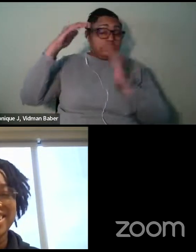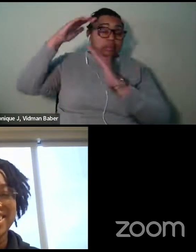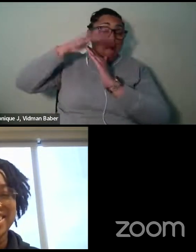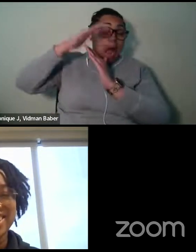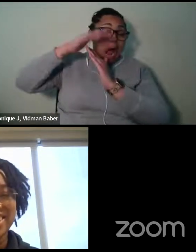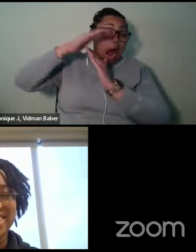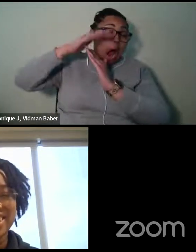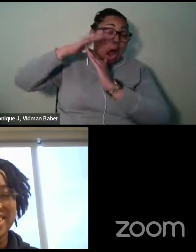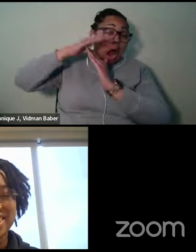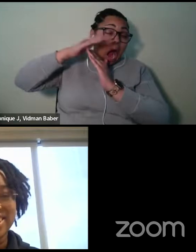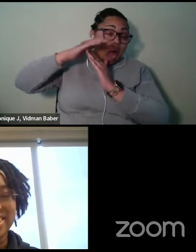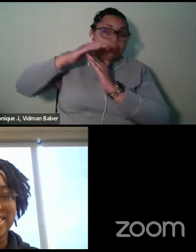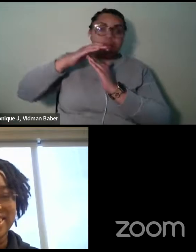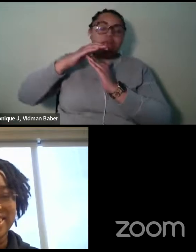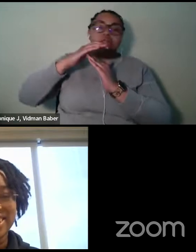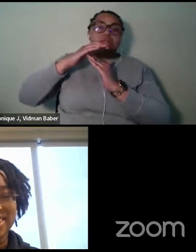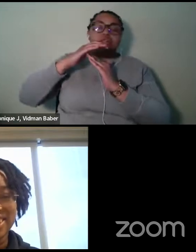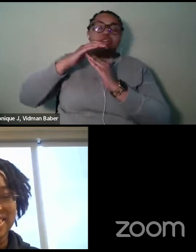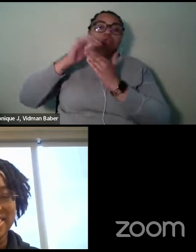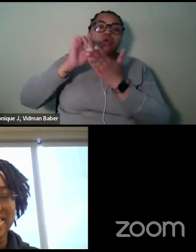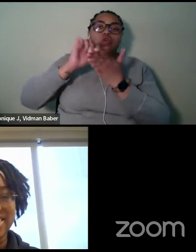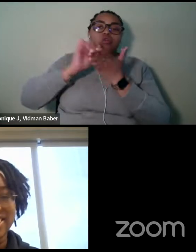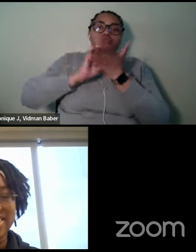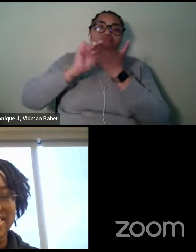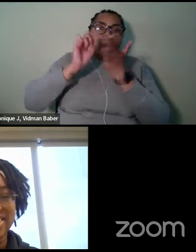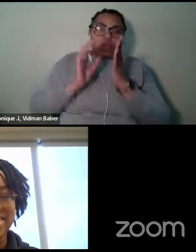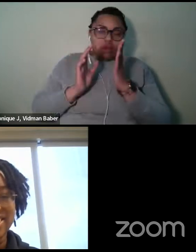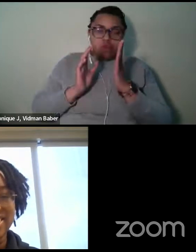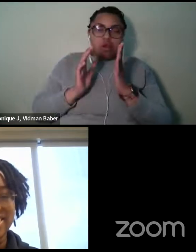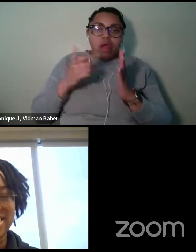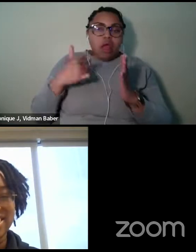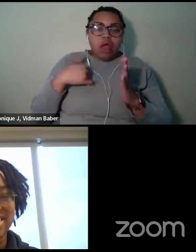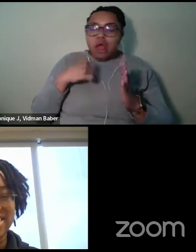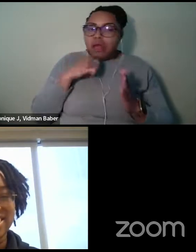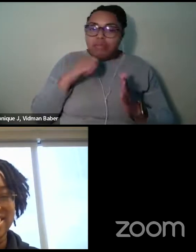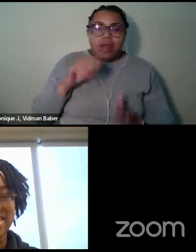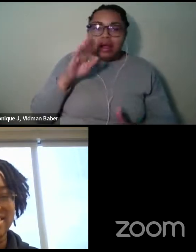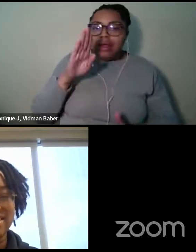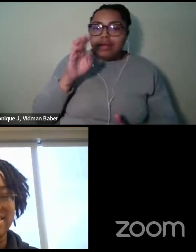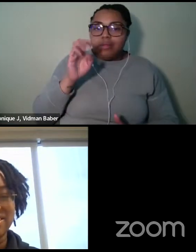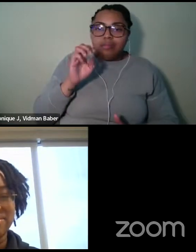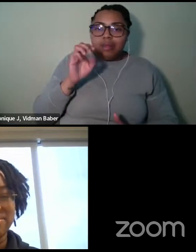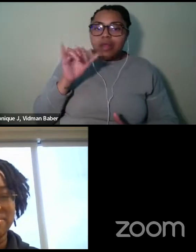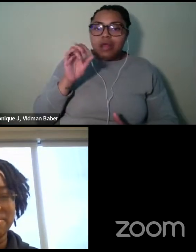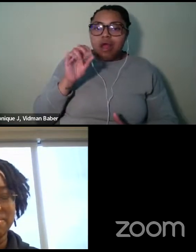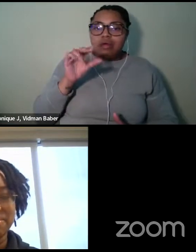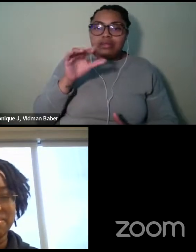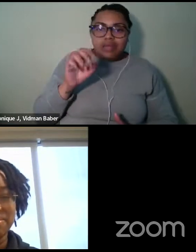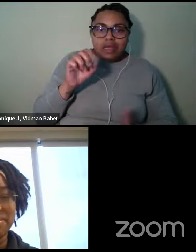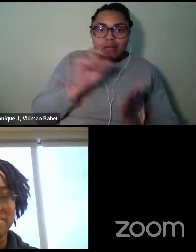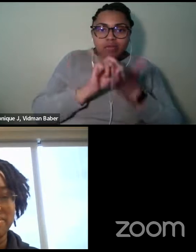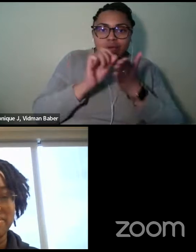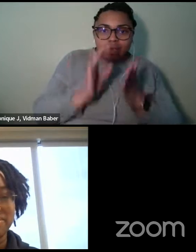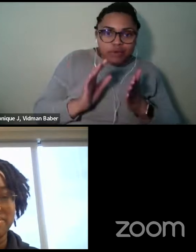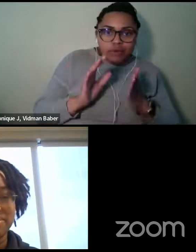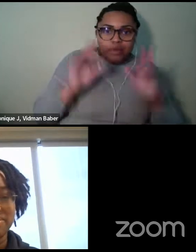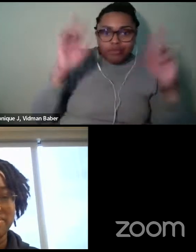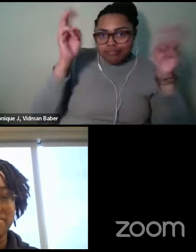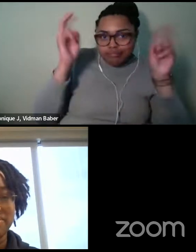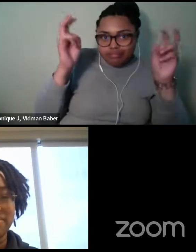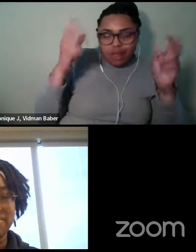Toni Morrison. I'm not Beyonce. You know, I'm just me trying to do my little stories and pieces and things. So that was,